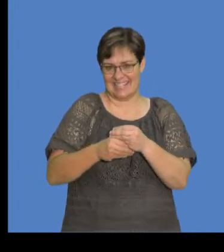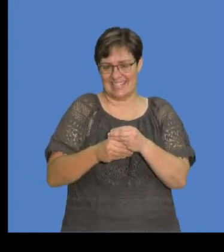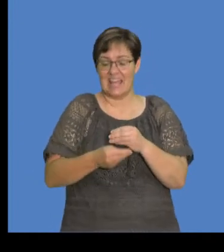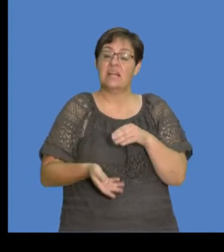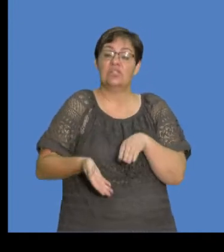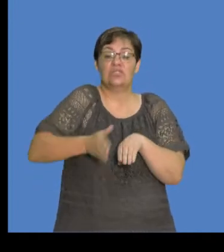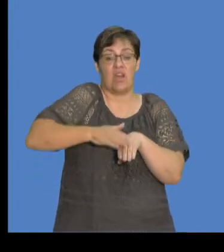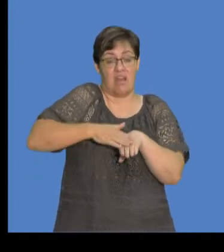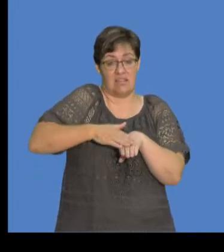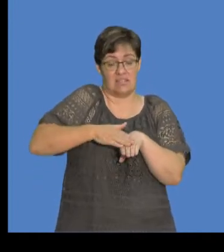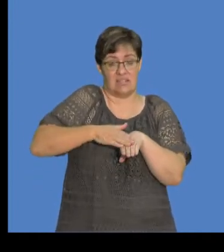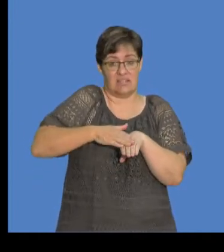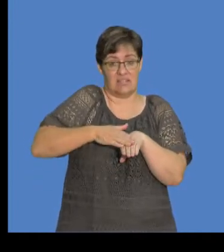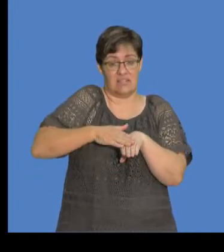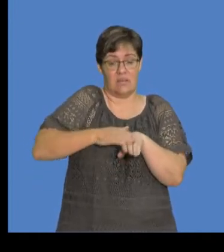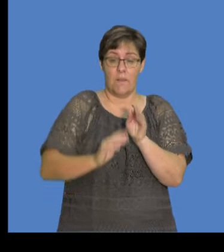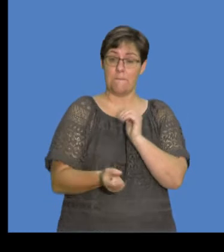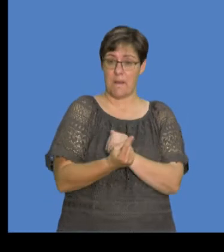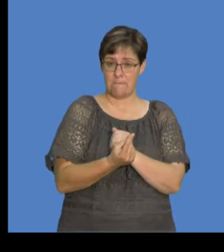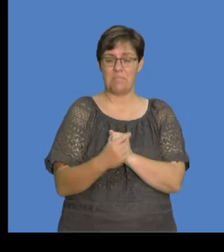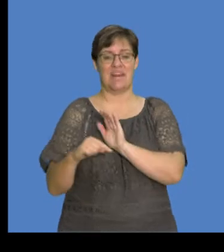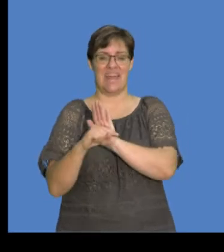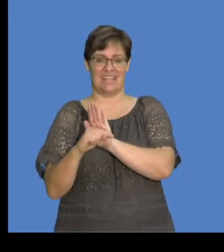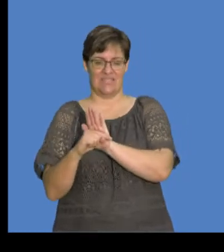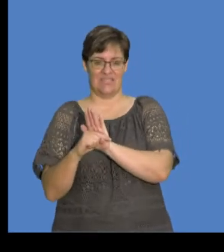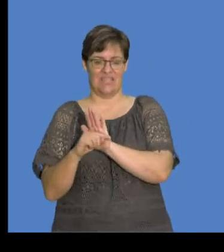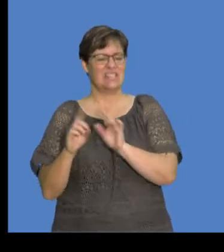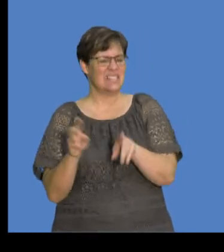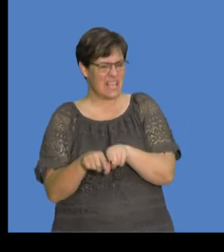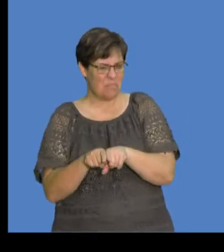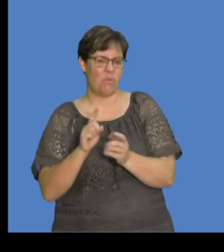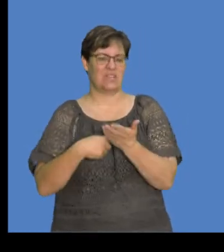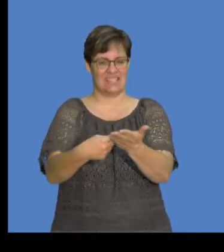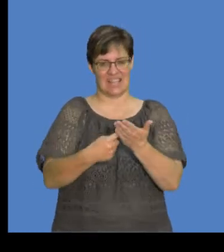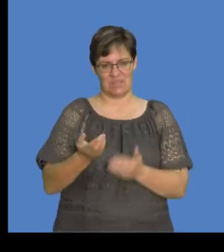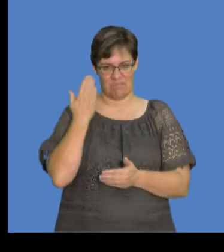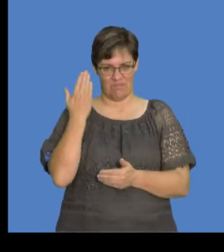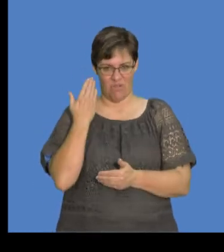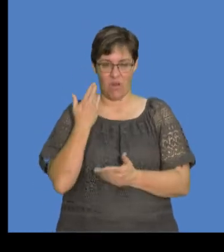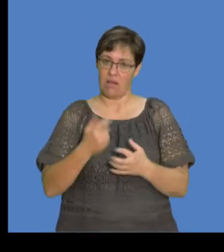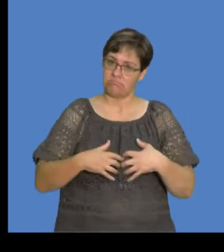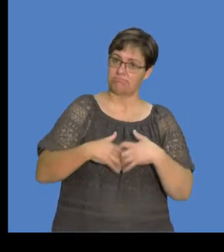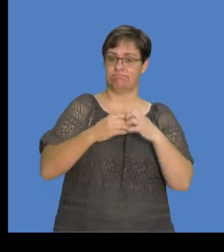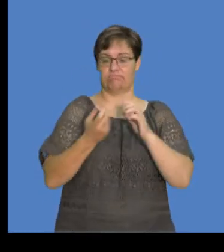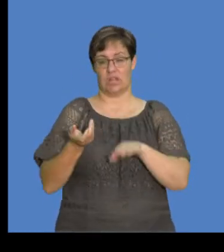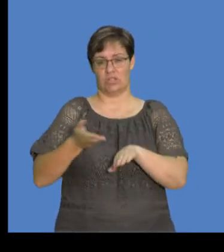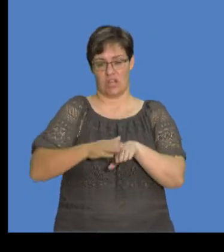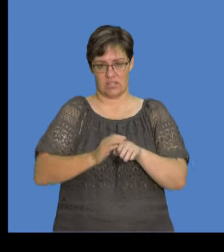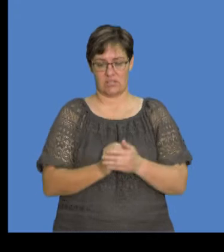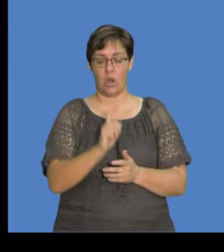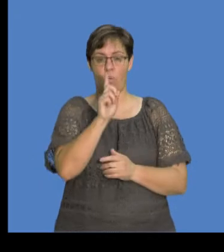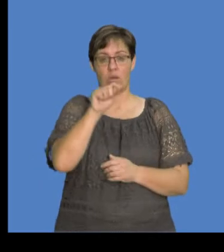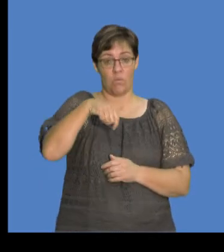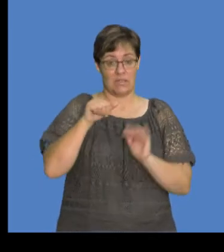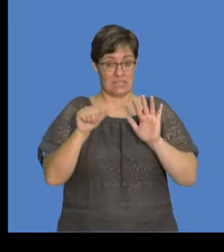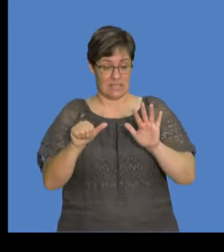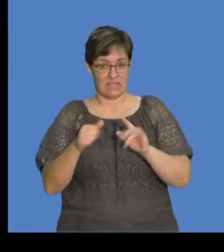adding, and the charge that will arise is a negative as we discussed this earlier in the origin of charge.